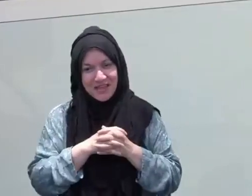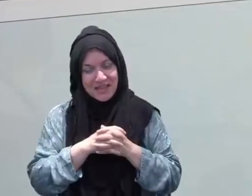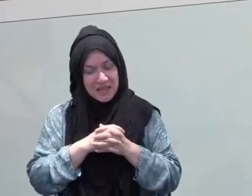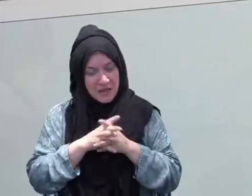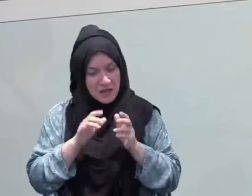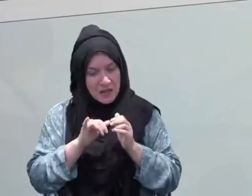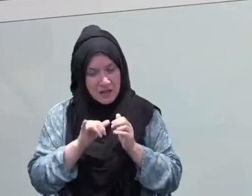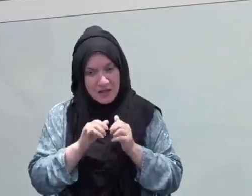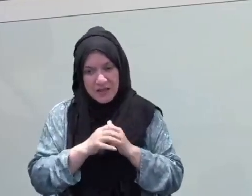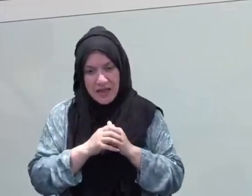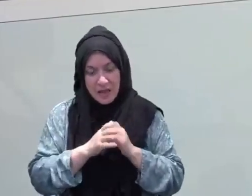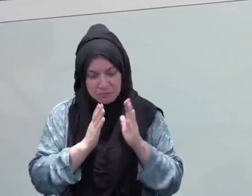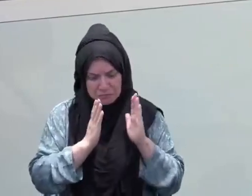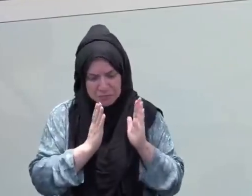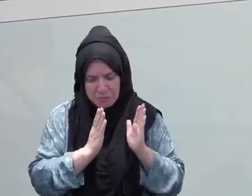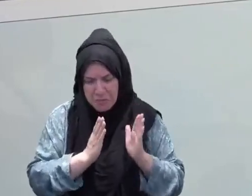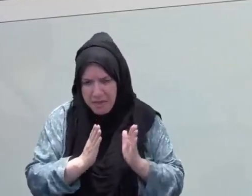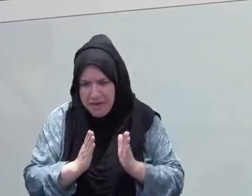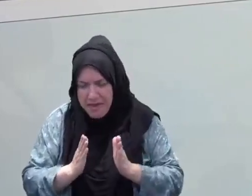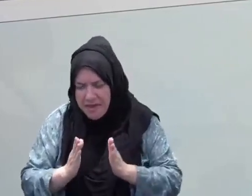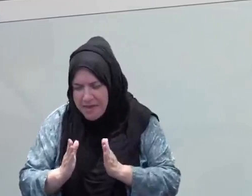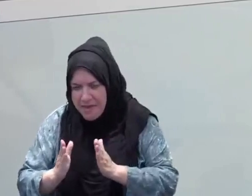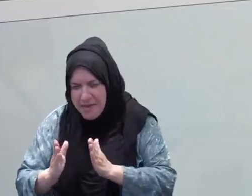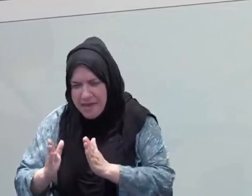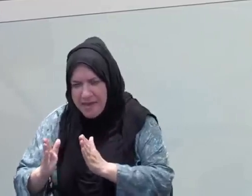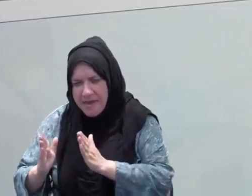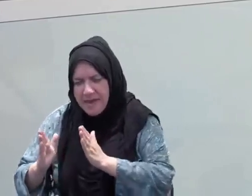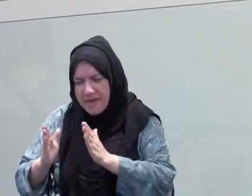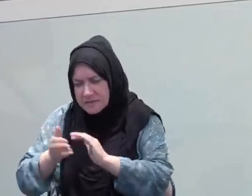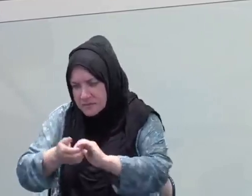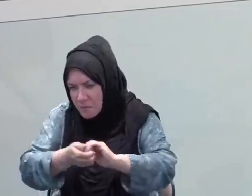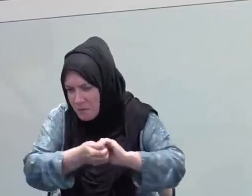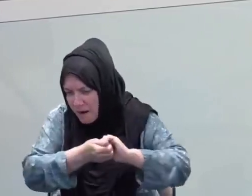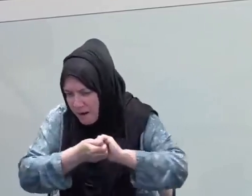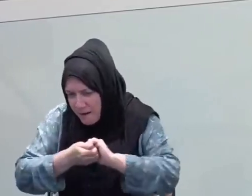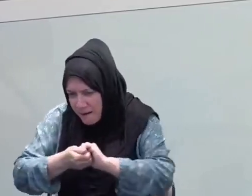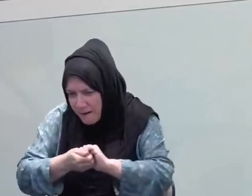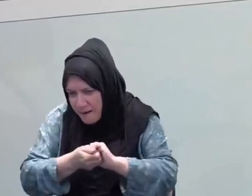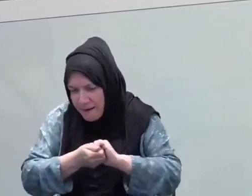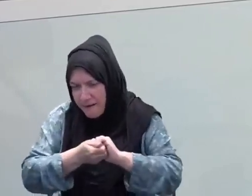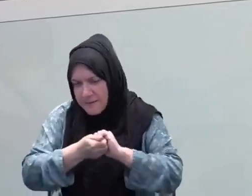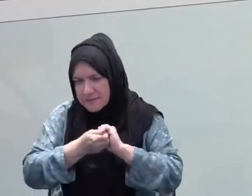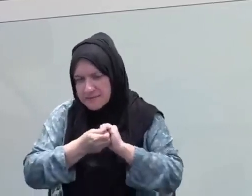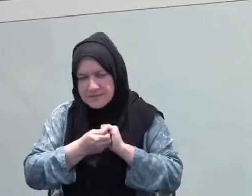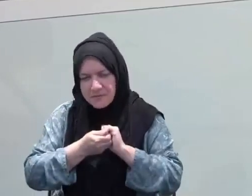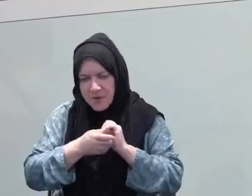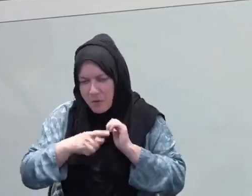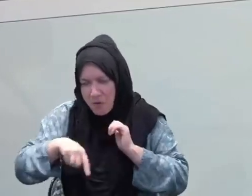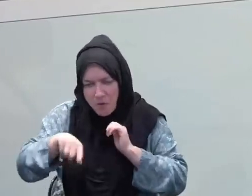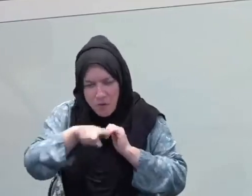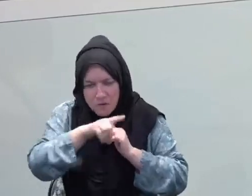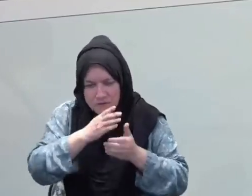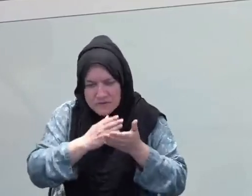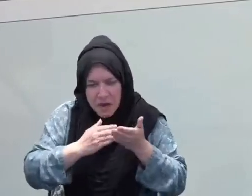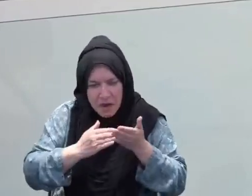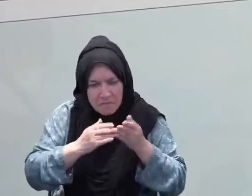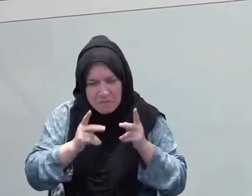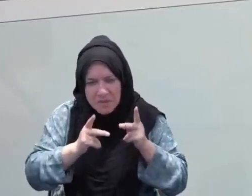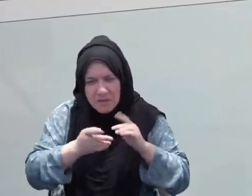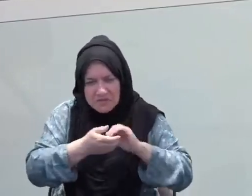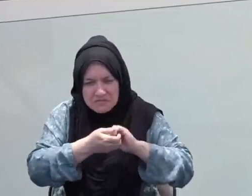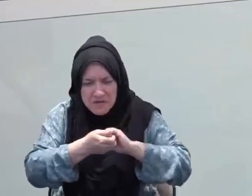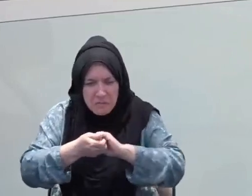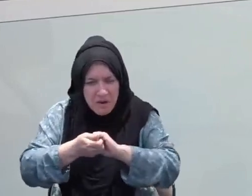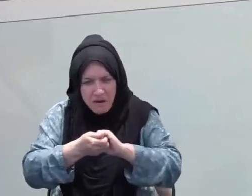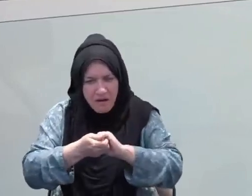had these companions that were just learning how to pray. Some of them, in fact, the majority of them were Ansar. They only spent a year with the Prophet